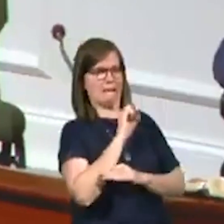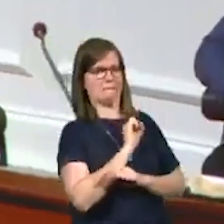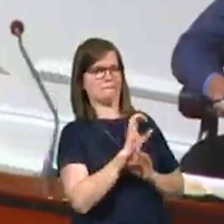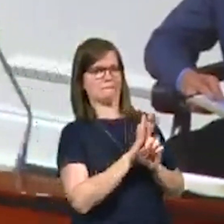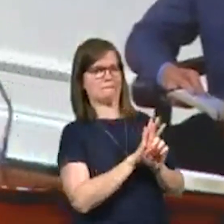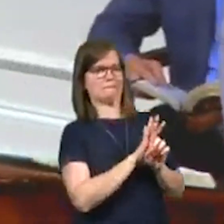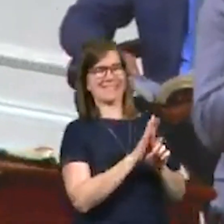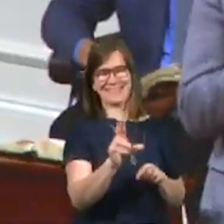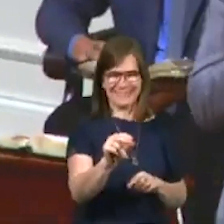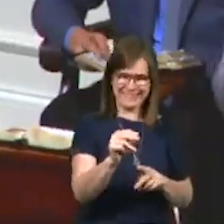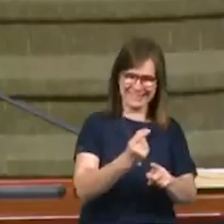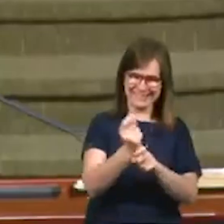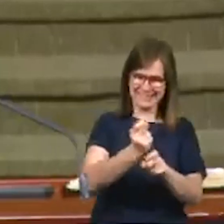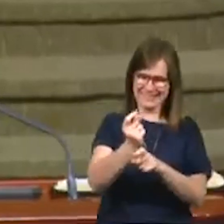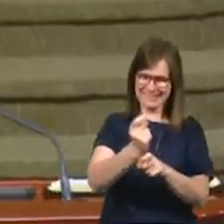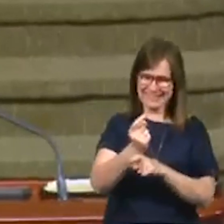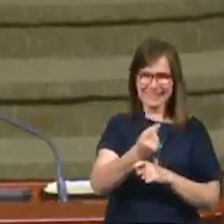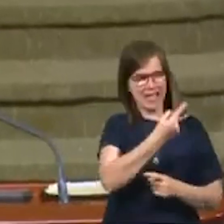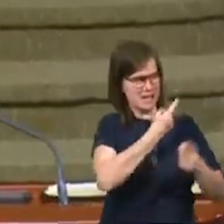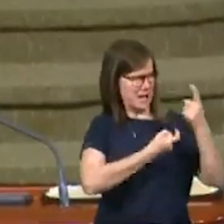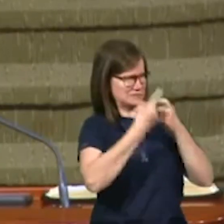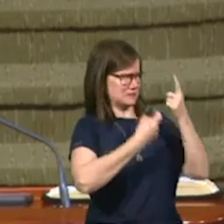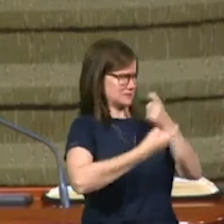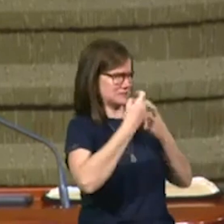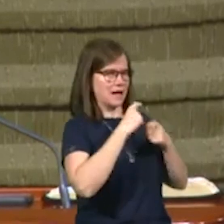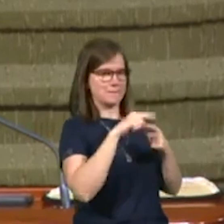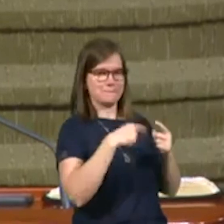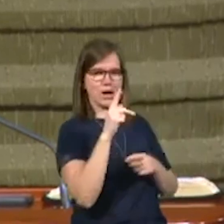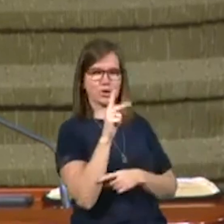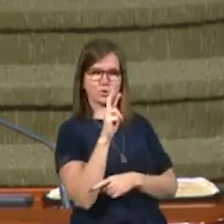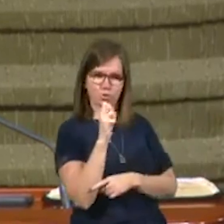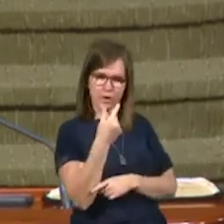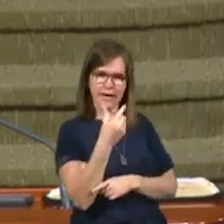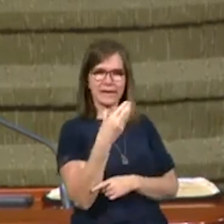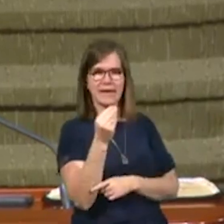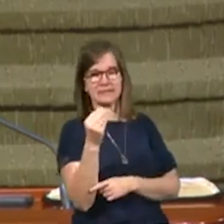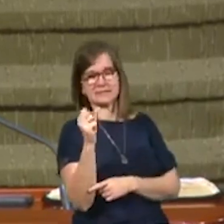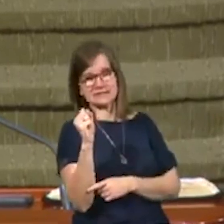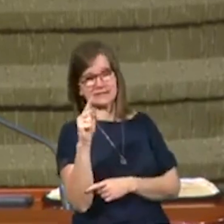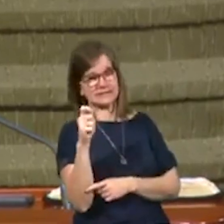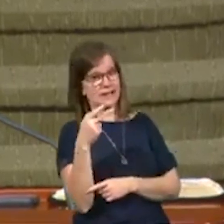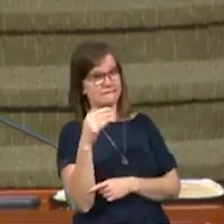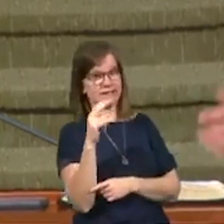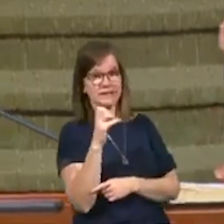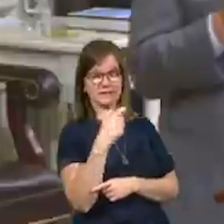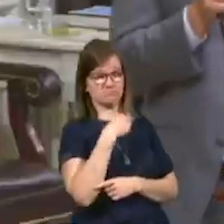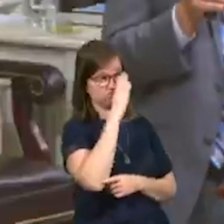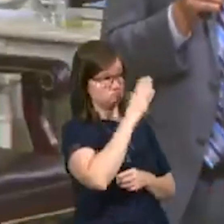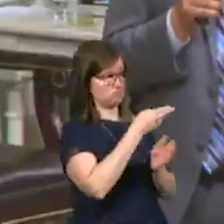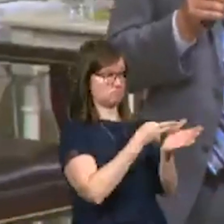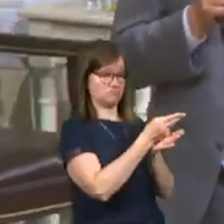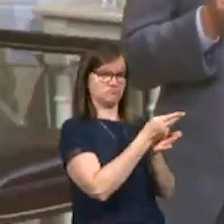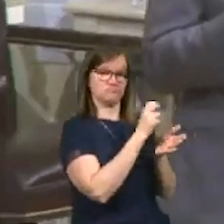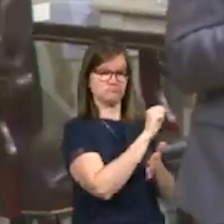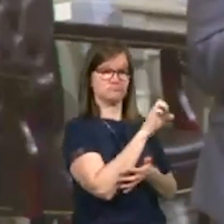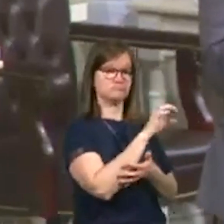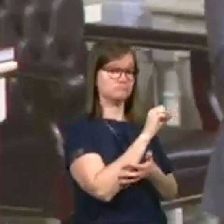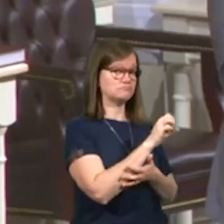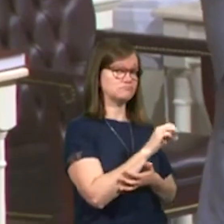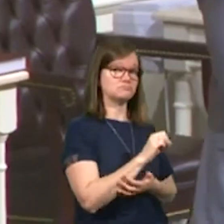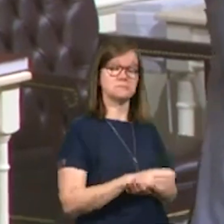kidding, but just kidding. He asked me all kinds of questions about Craig and Stephanie and I gave them just honest answers. And